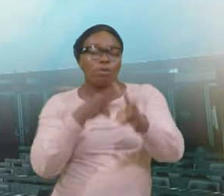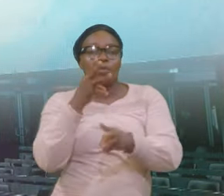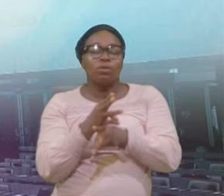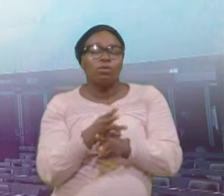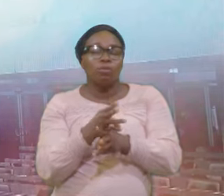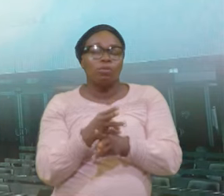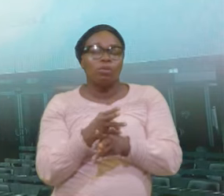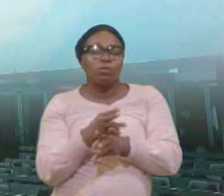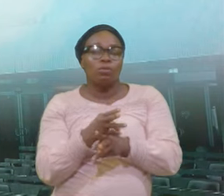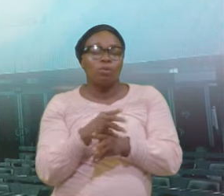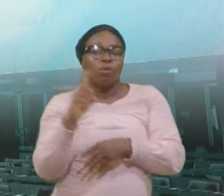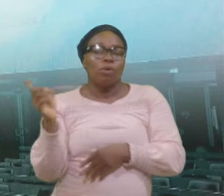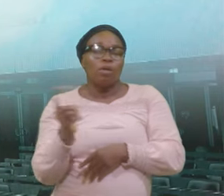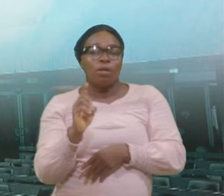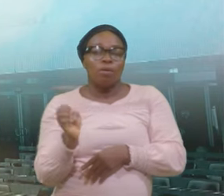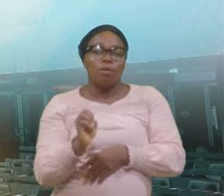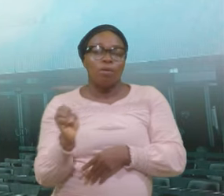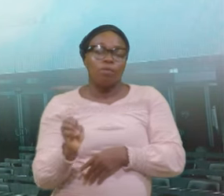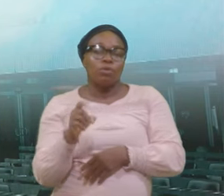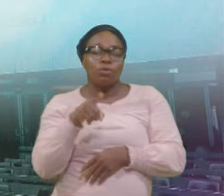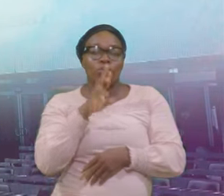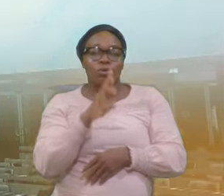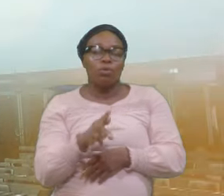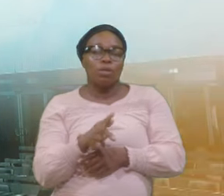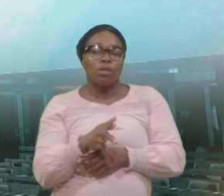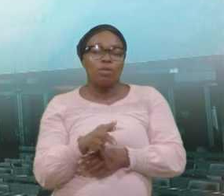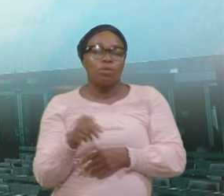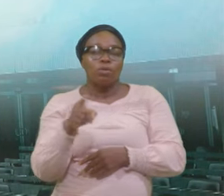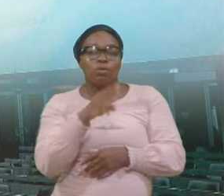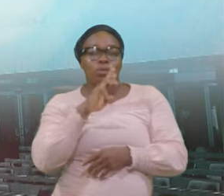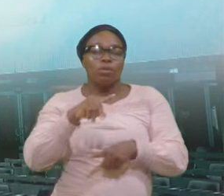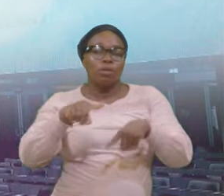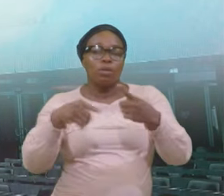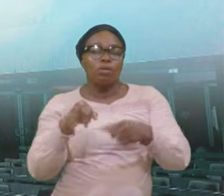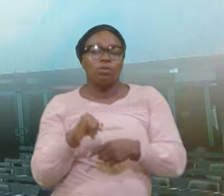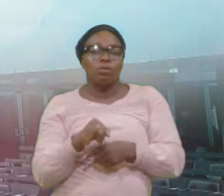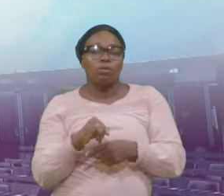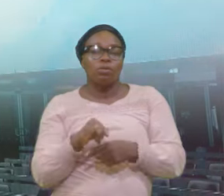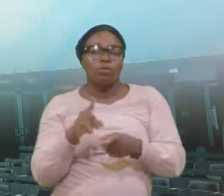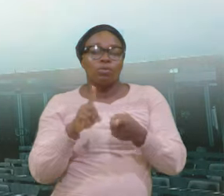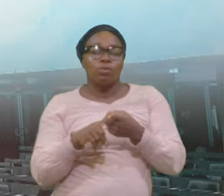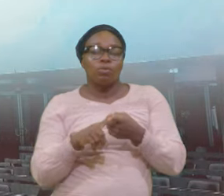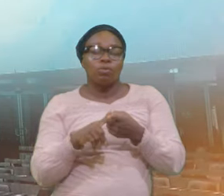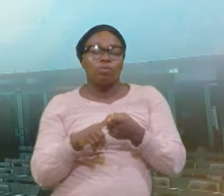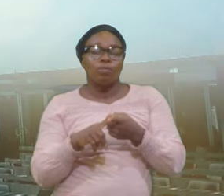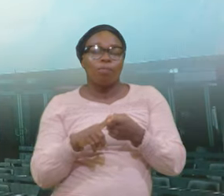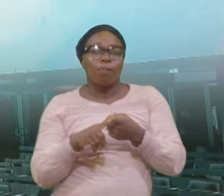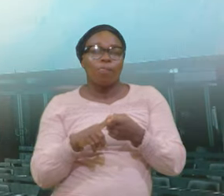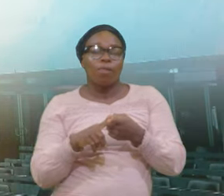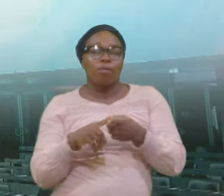Are And You Are Giving Your Life To Christ You Are Going To Be Treated In A Very Great Banquet